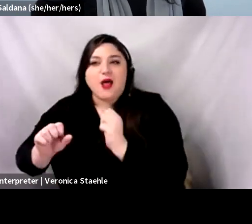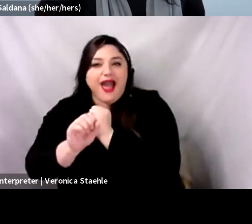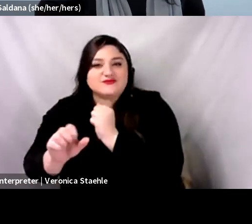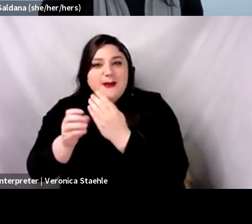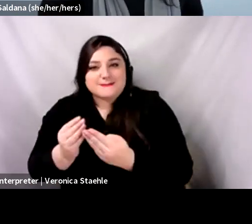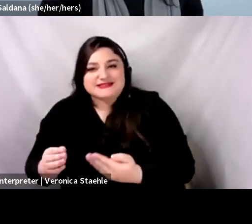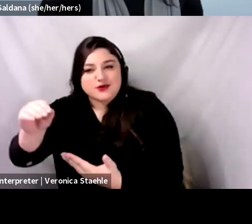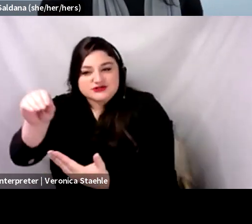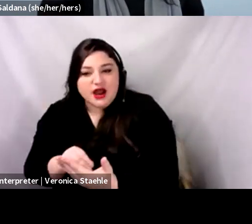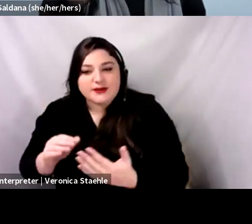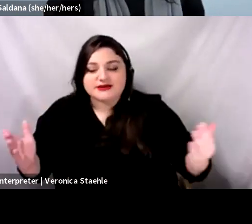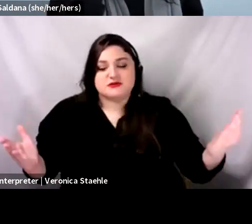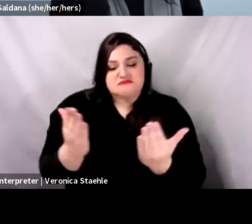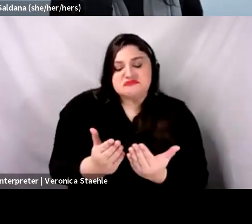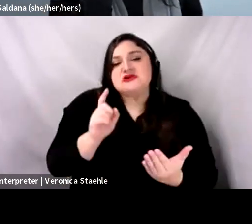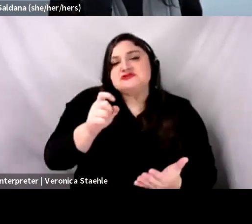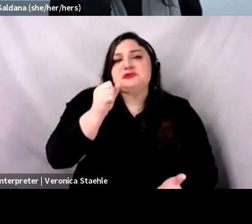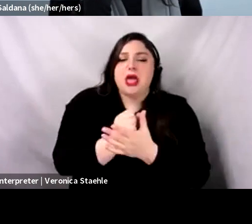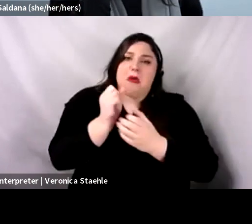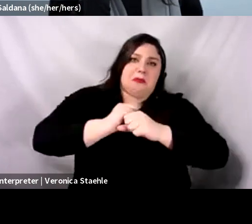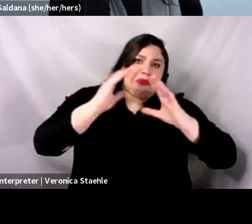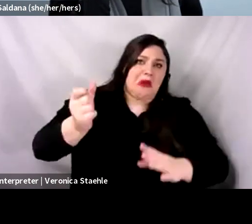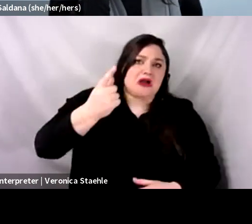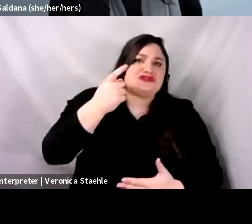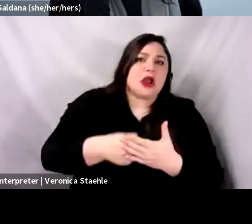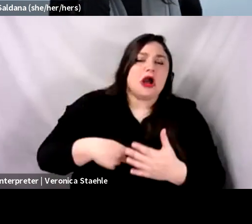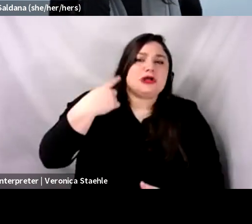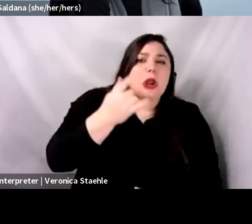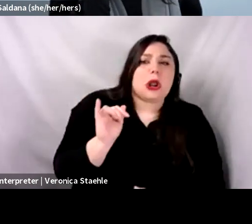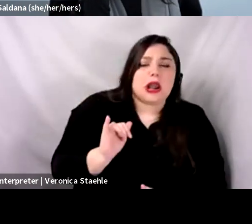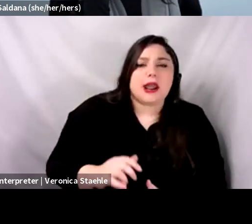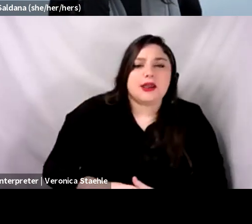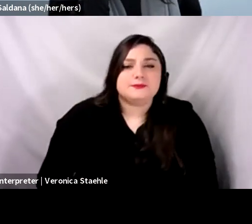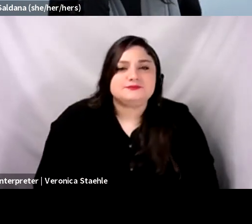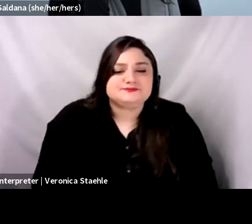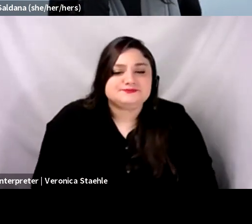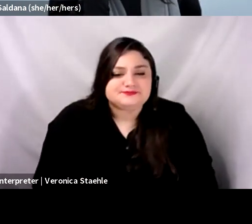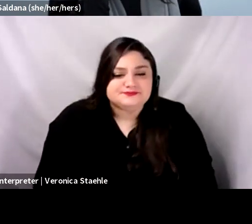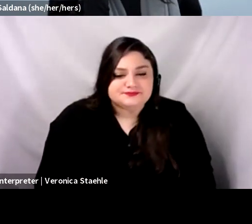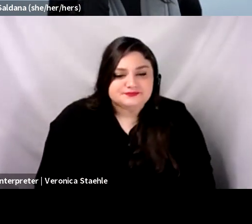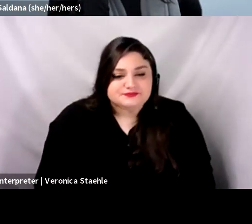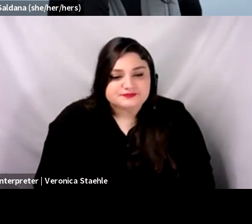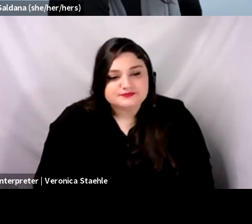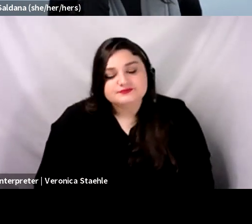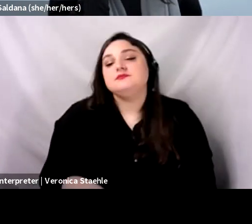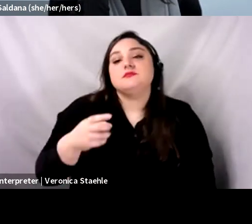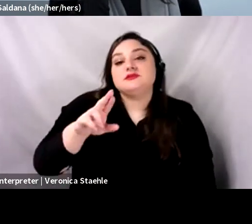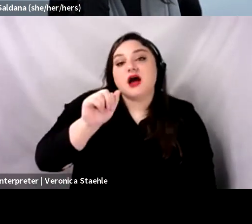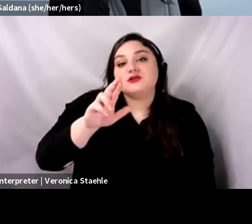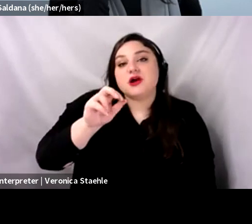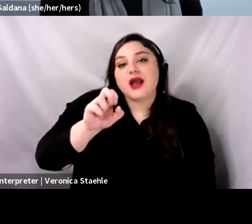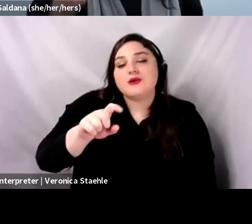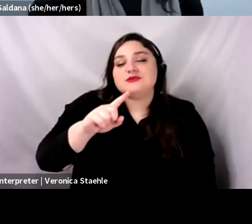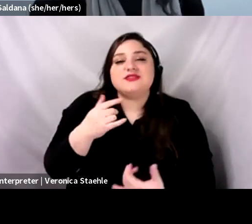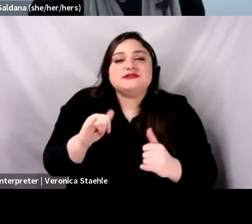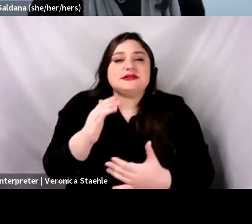Yeah, and I did want to mention, I mean, there's some relevant work occurring in, in private industry. Um, and I put in the chat,